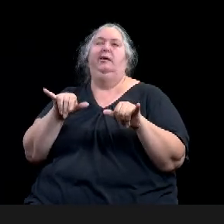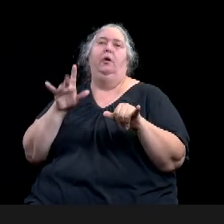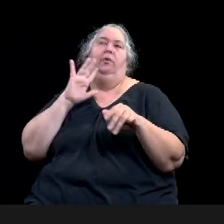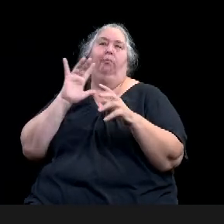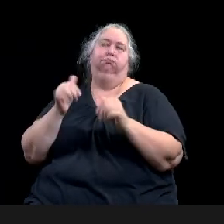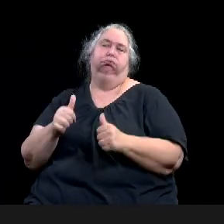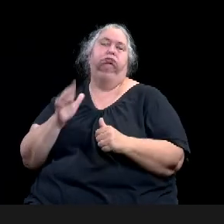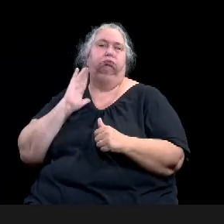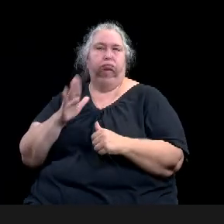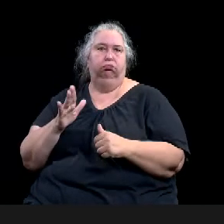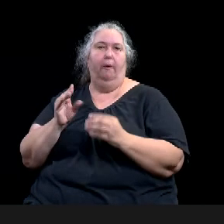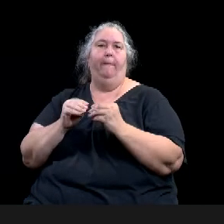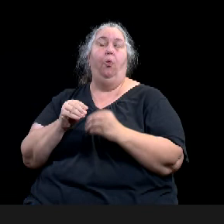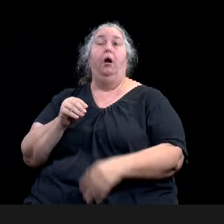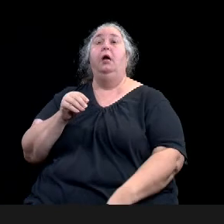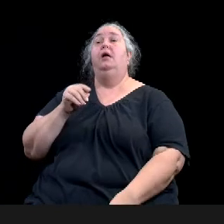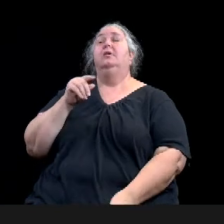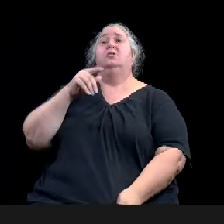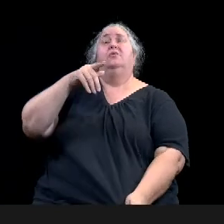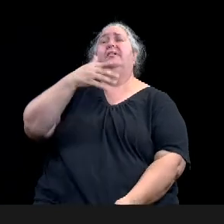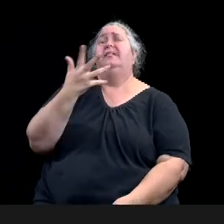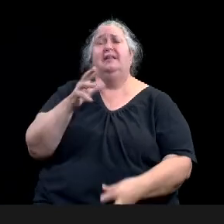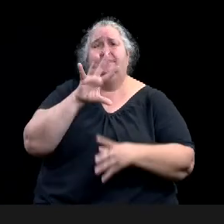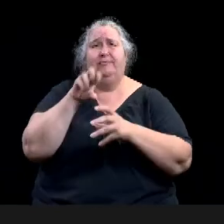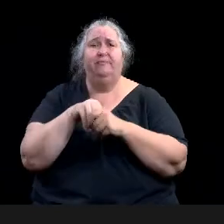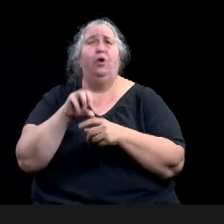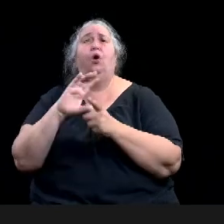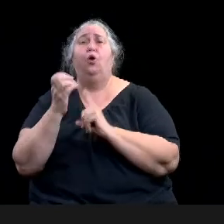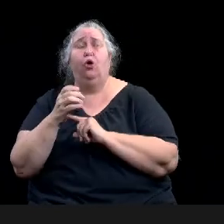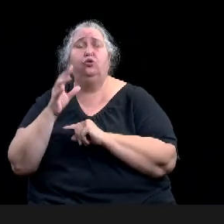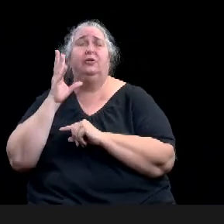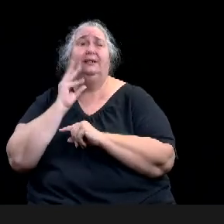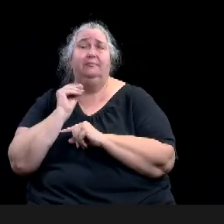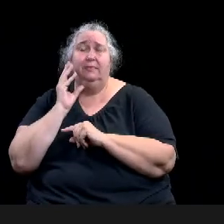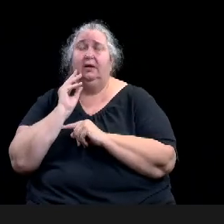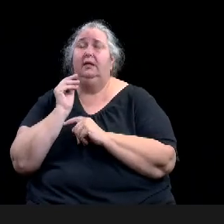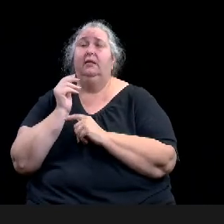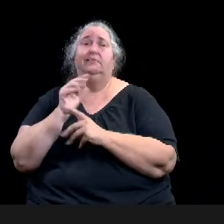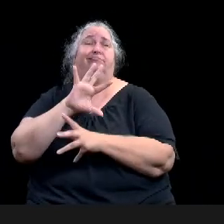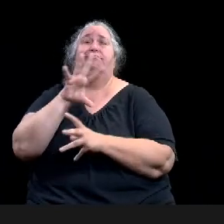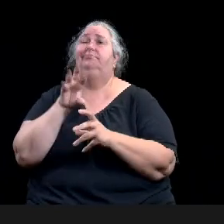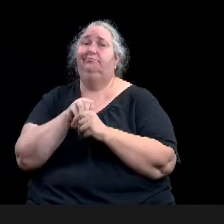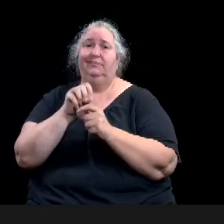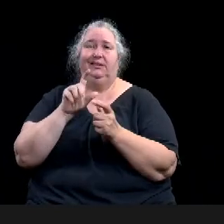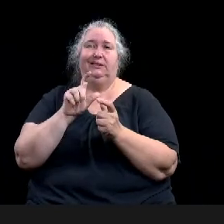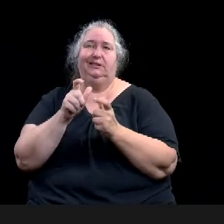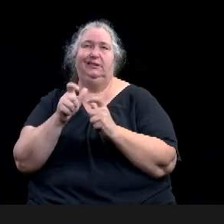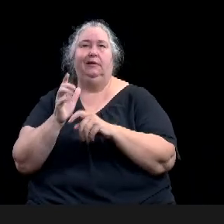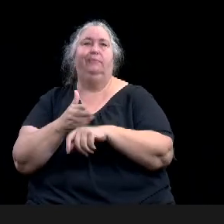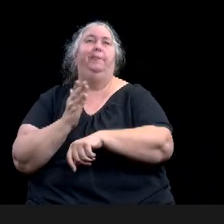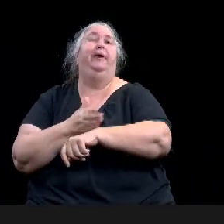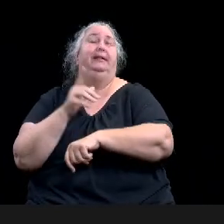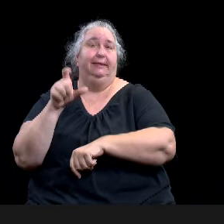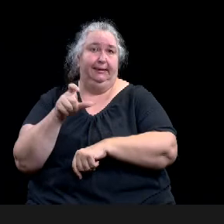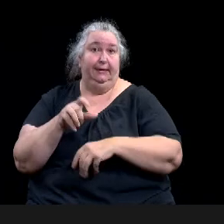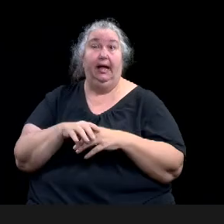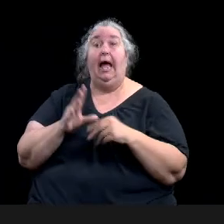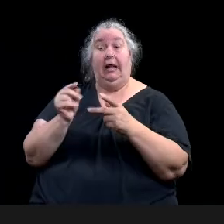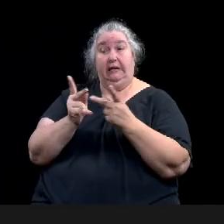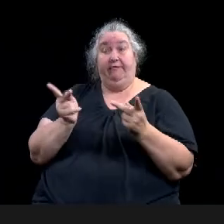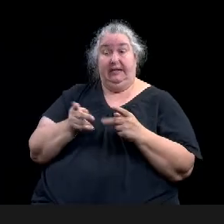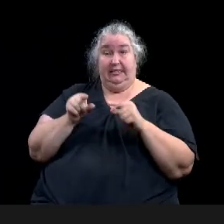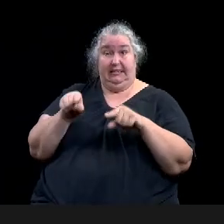facilities, the core buildings are an average of 46 years old. They were inexpensively built a wood frame